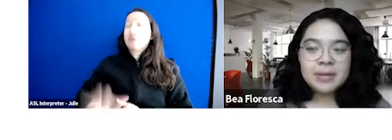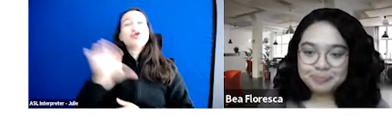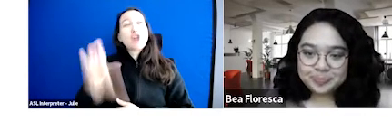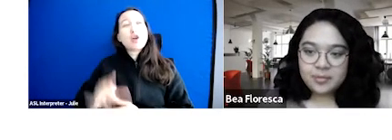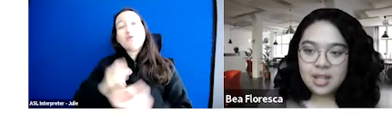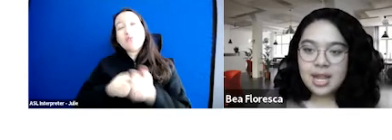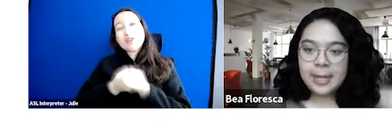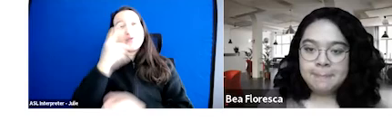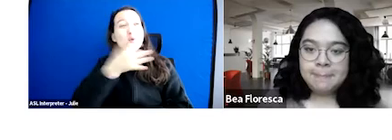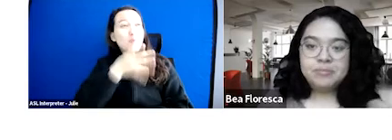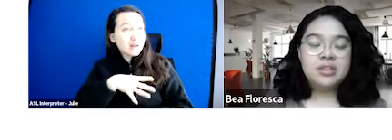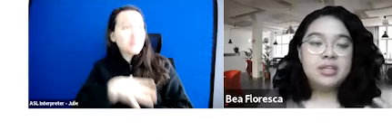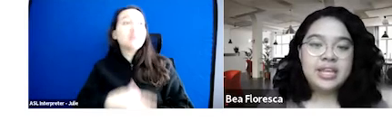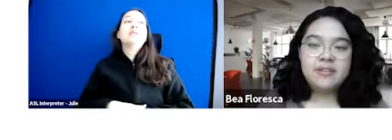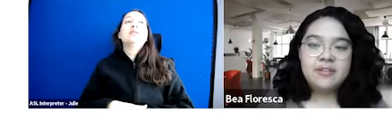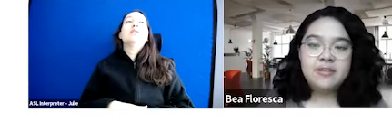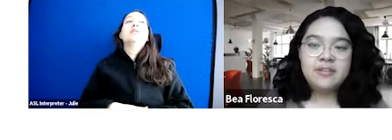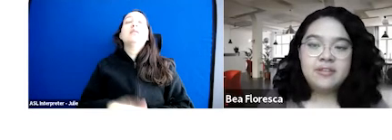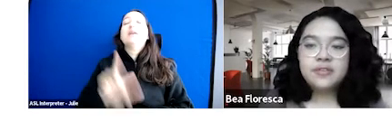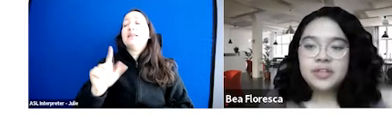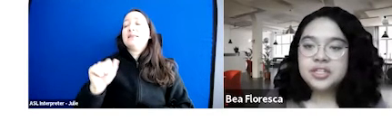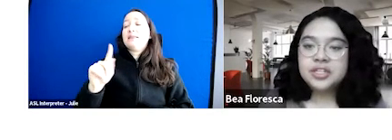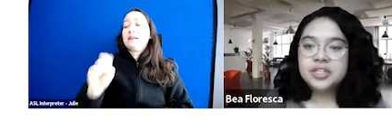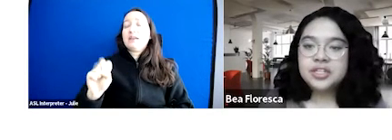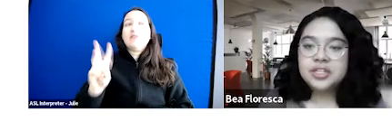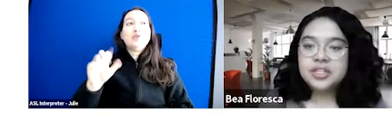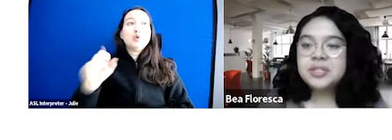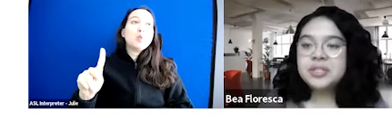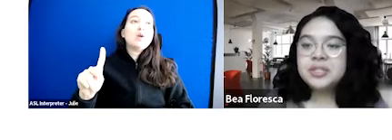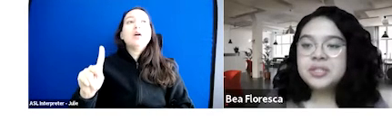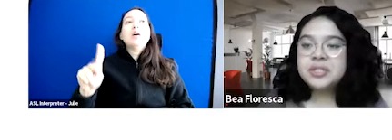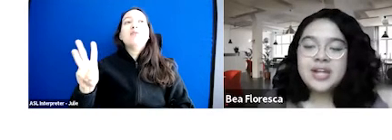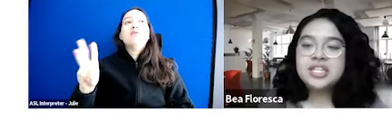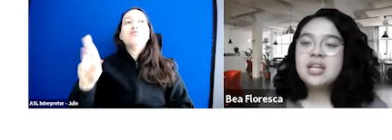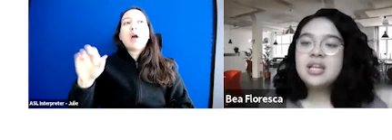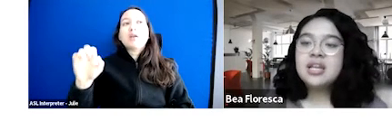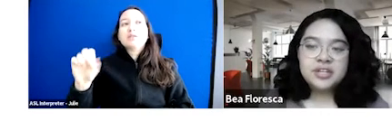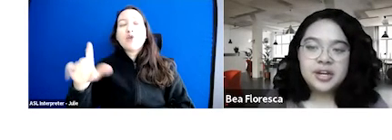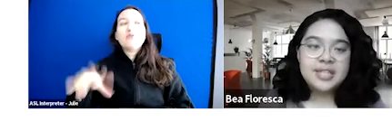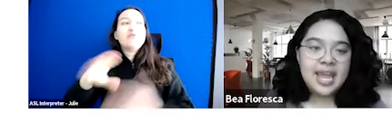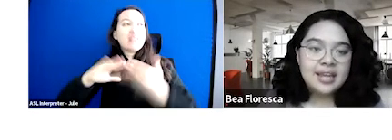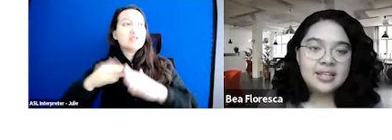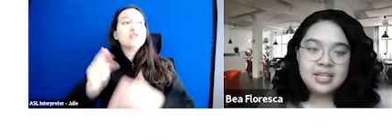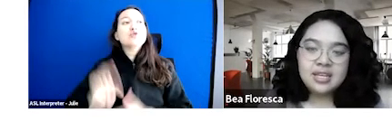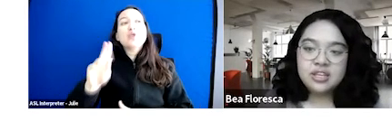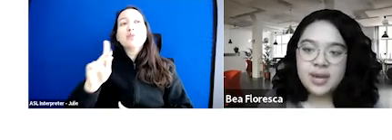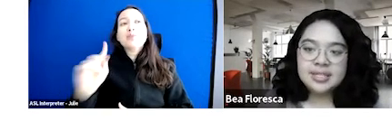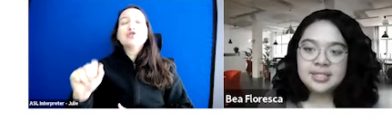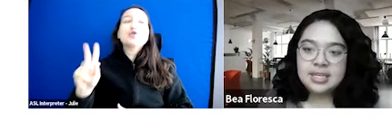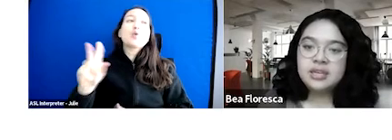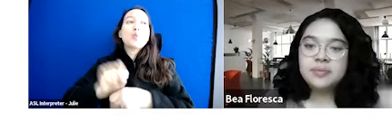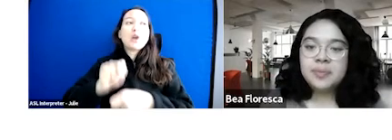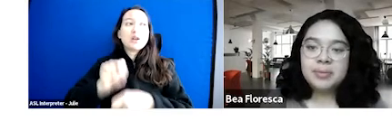the the Lakeview Roscoe Village Chamber of Commerce in Urban Strategies, North Branch Works and the